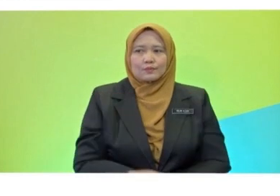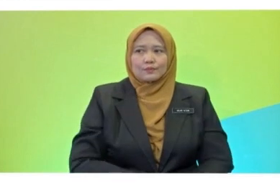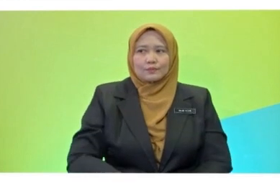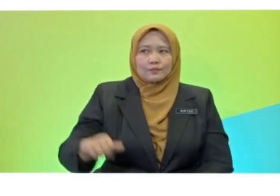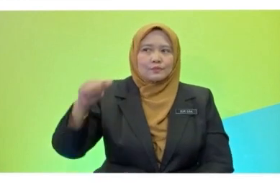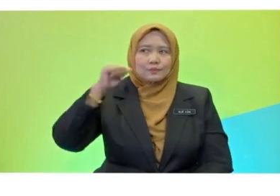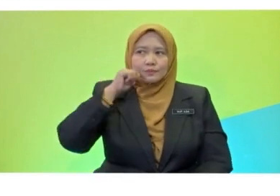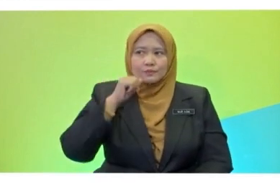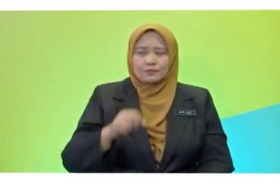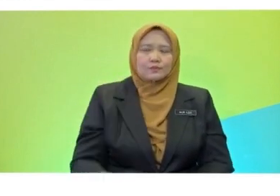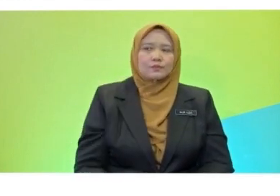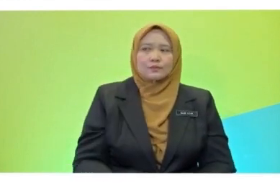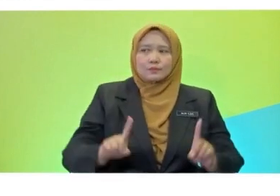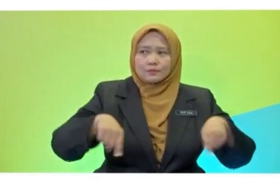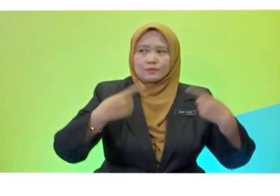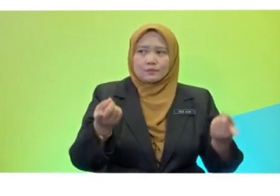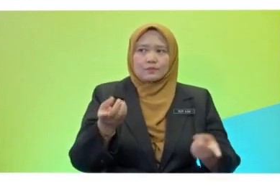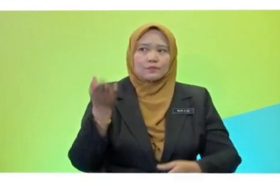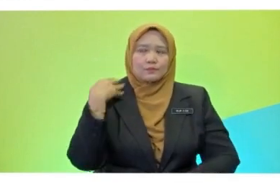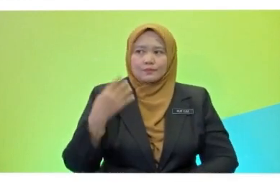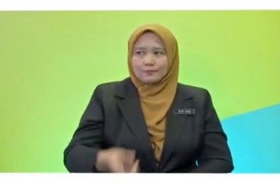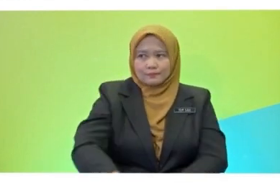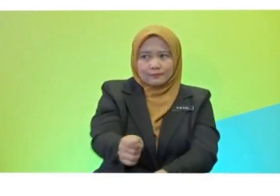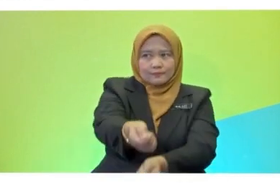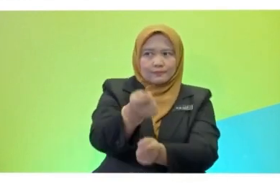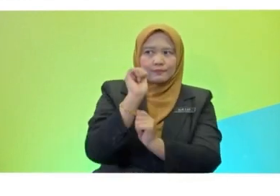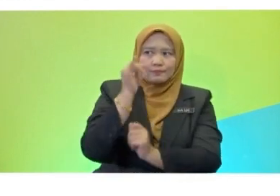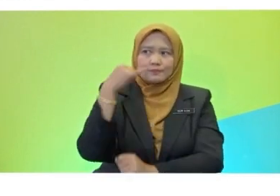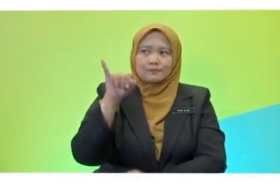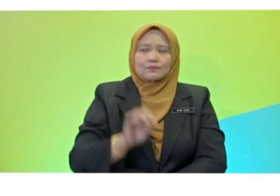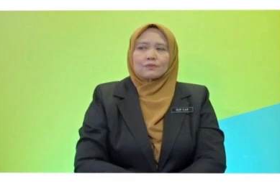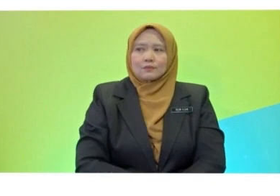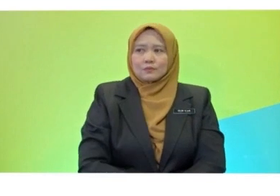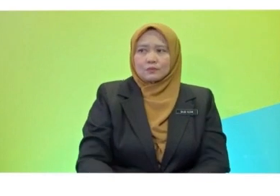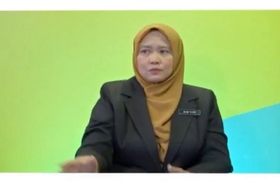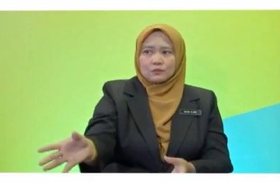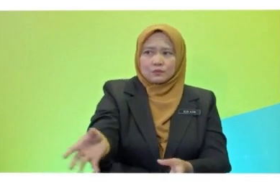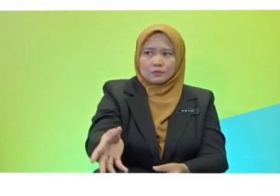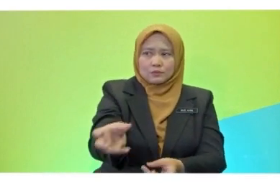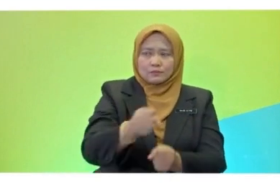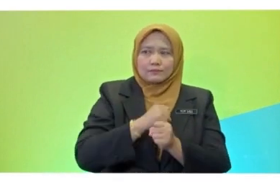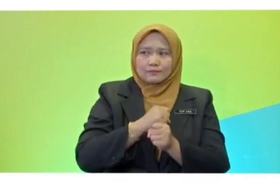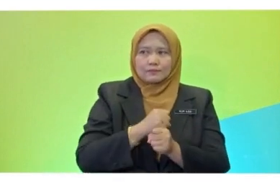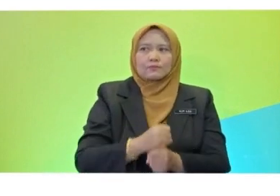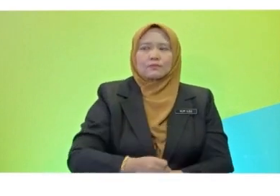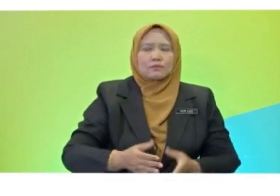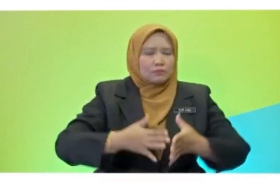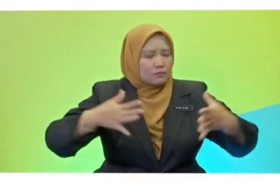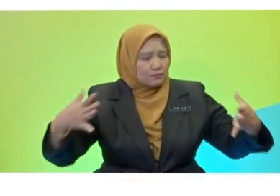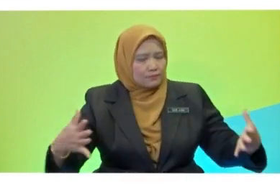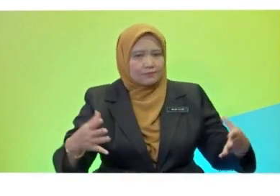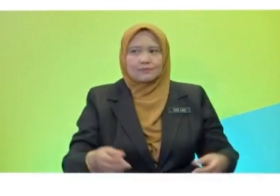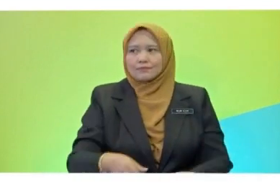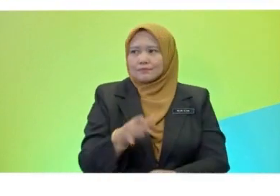Amirah went fishing. Caught a big fish. Took picture. It was lots of fun.